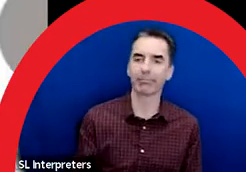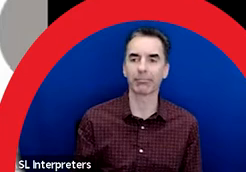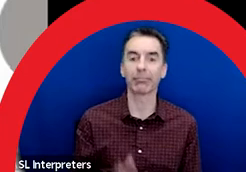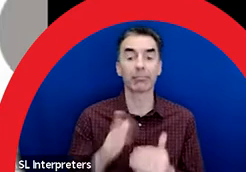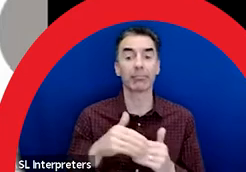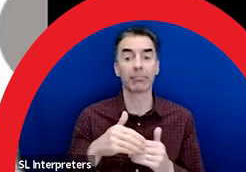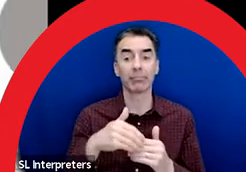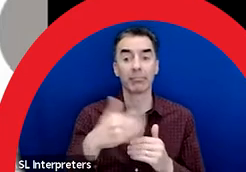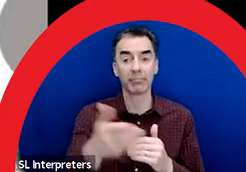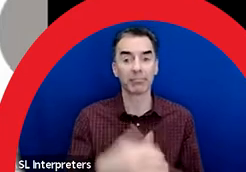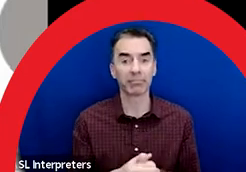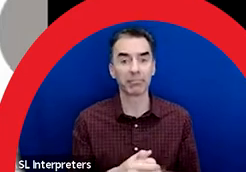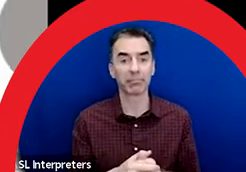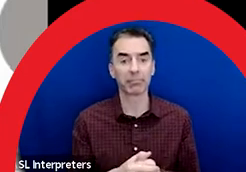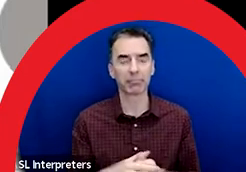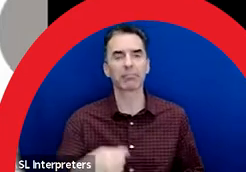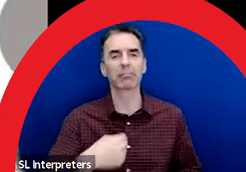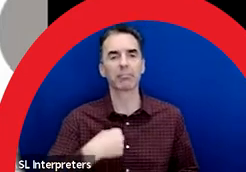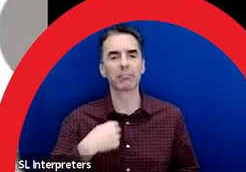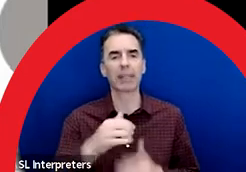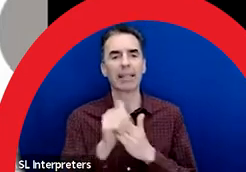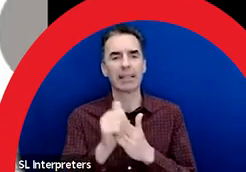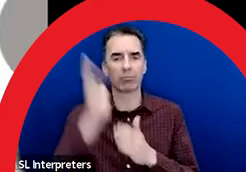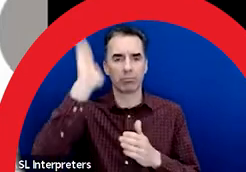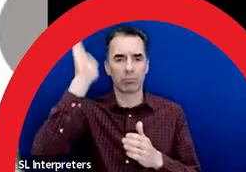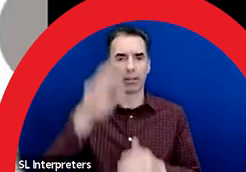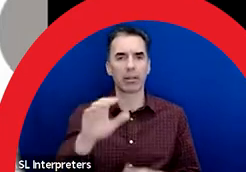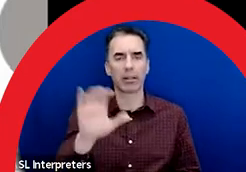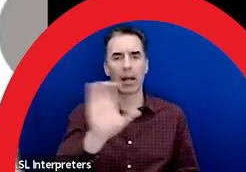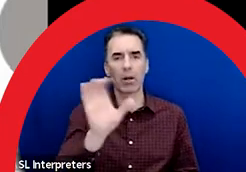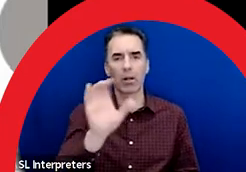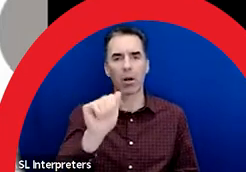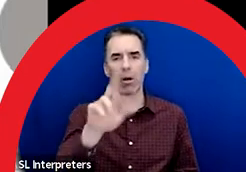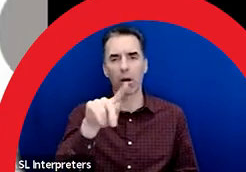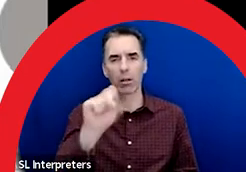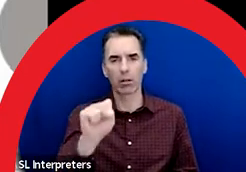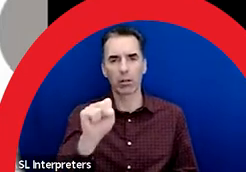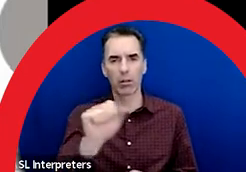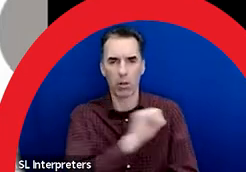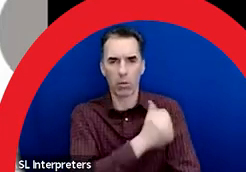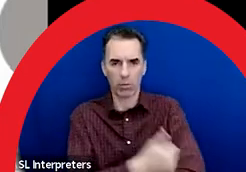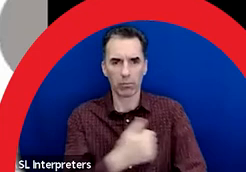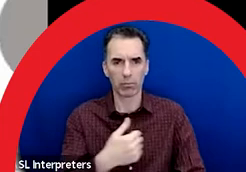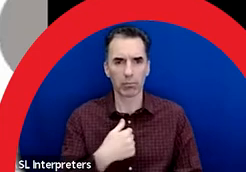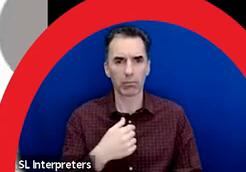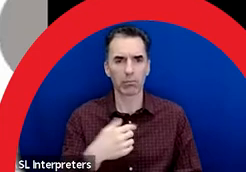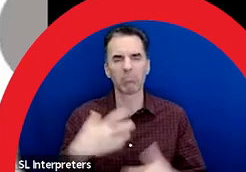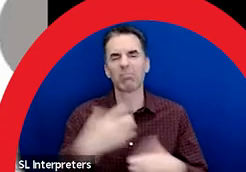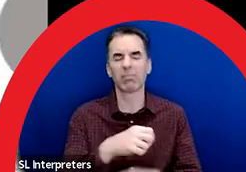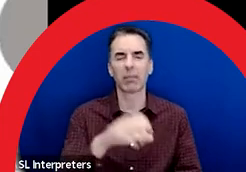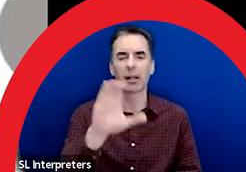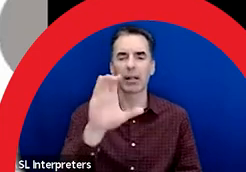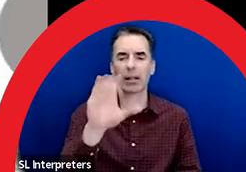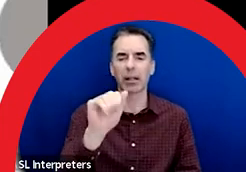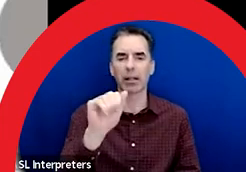I am the lead presenter from Calgary Arts Development Authority. usually go by just our first name, Calgary Arts Development, so that's